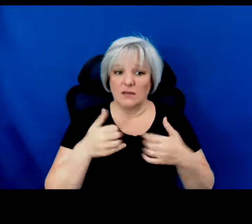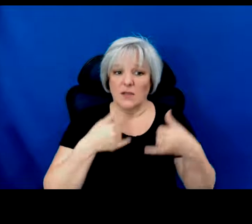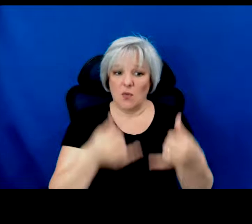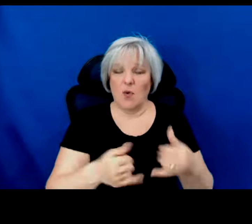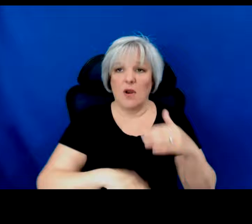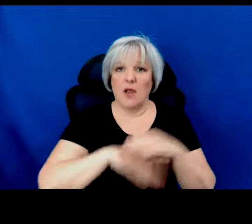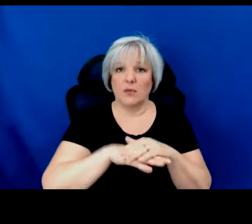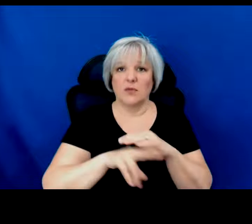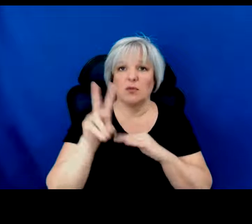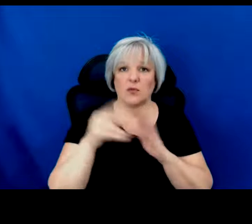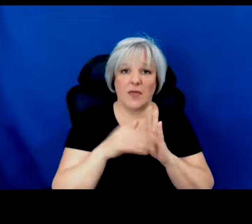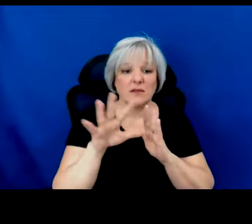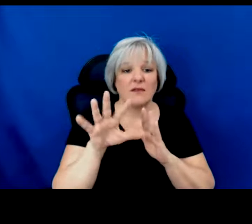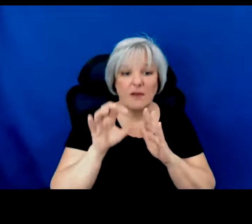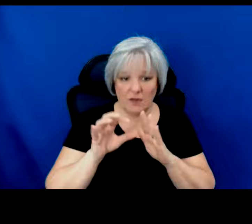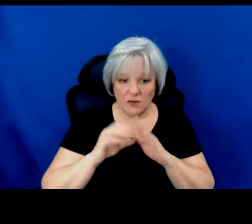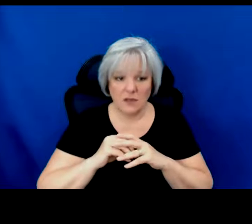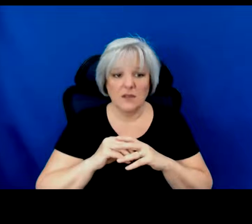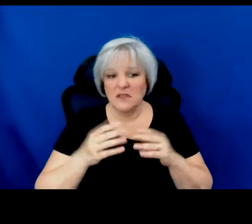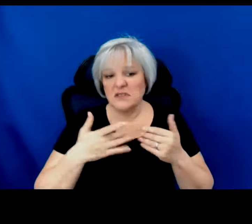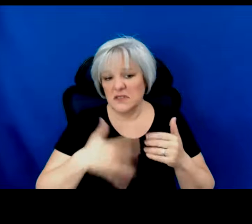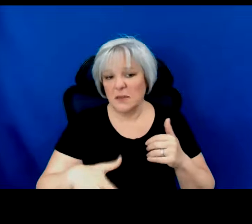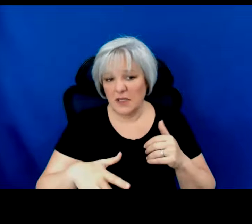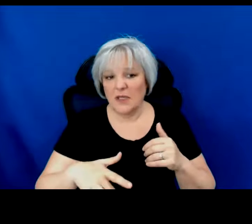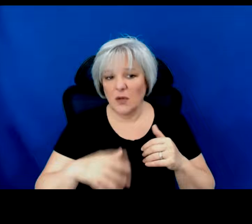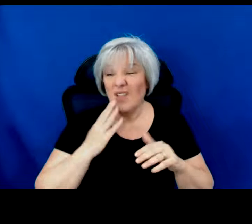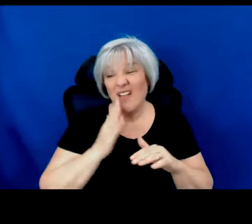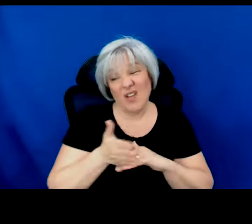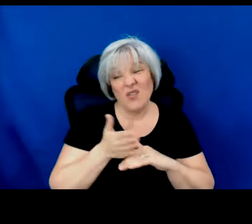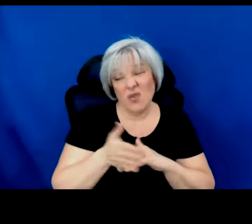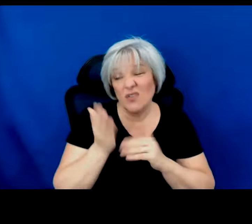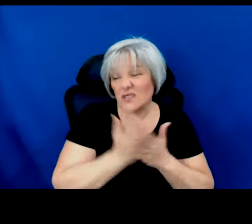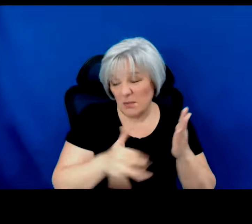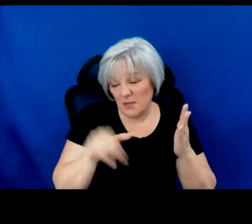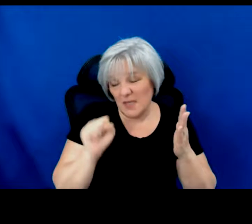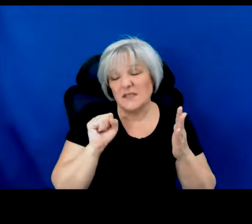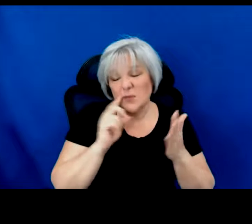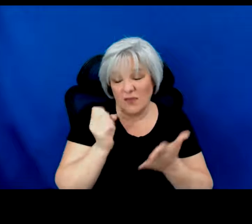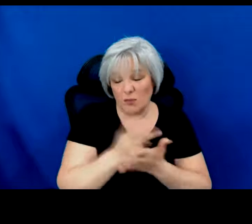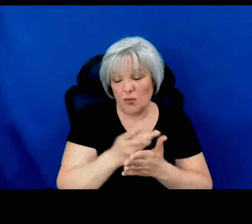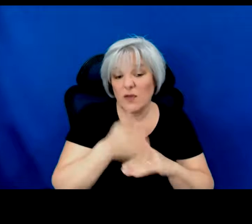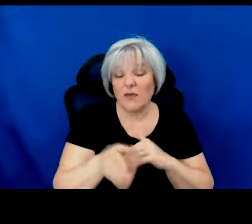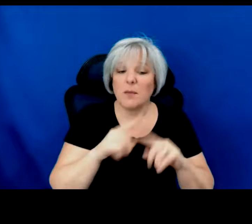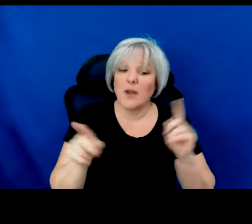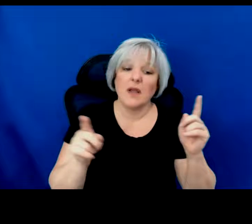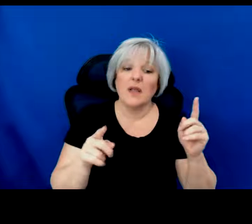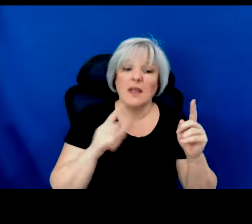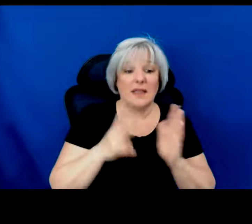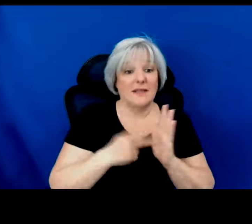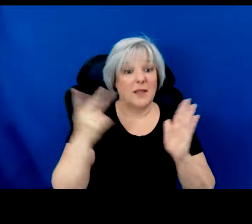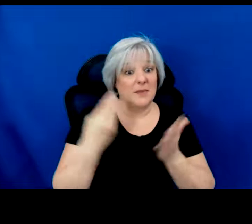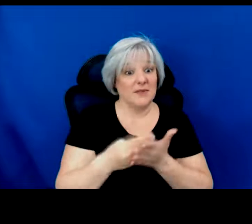$2,500 generally. We've gone over in some cases. But basically it doubles your money